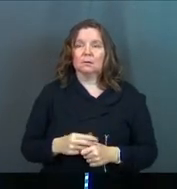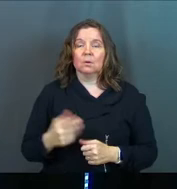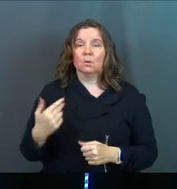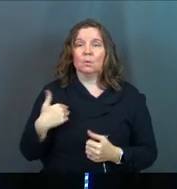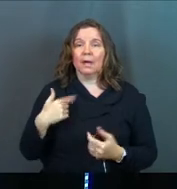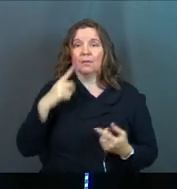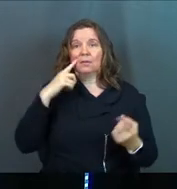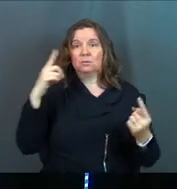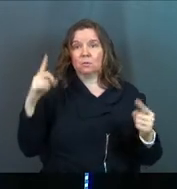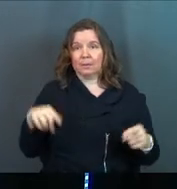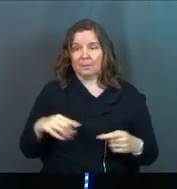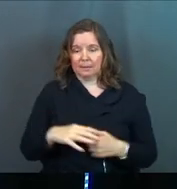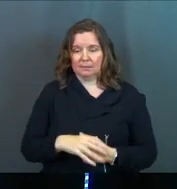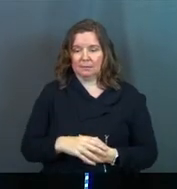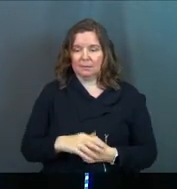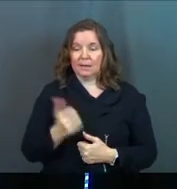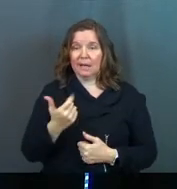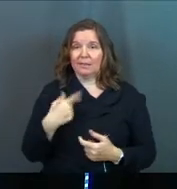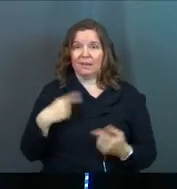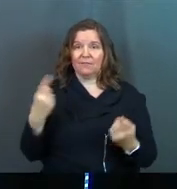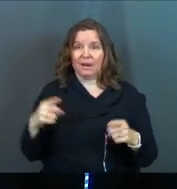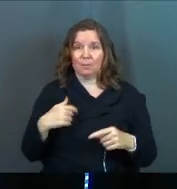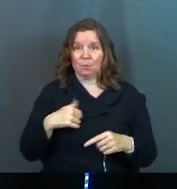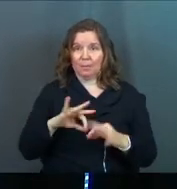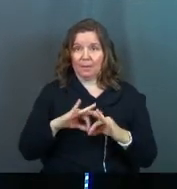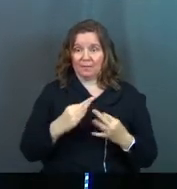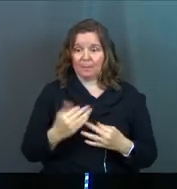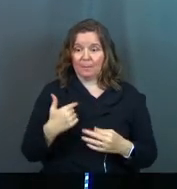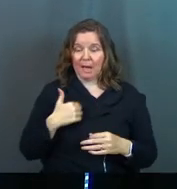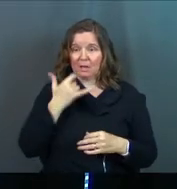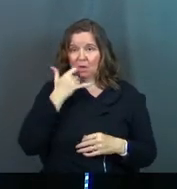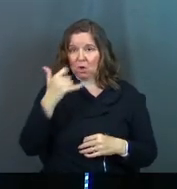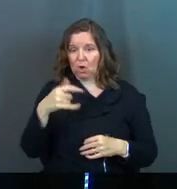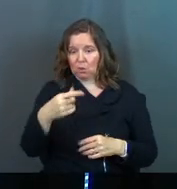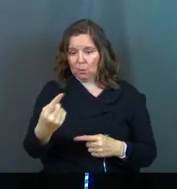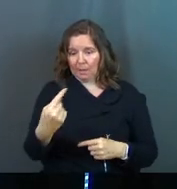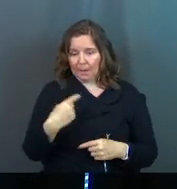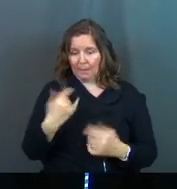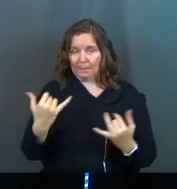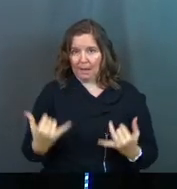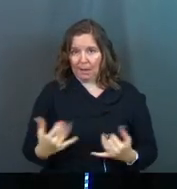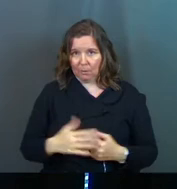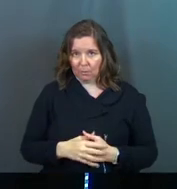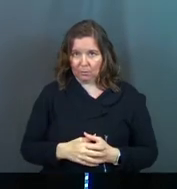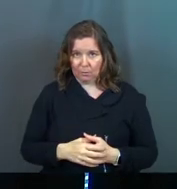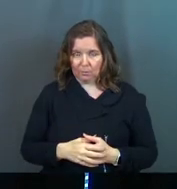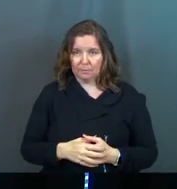We had this agreement. Anything ever happens with my family, I can call you, you're going to come now.